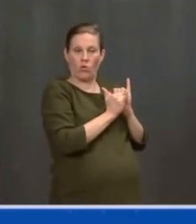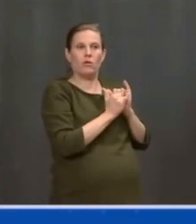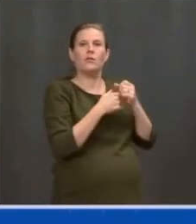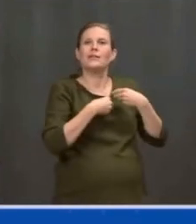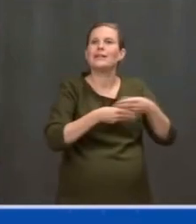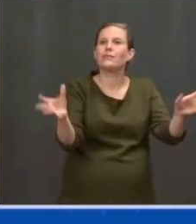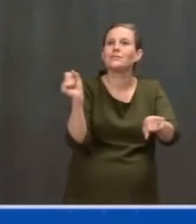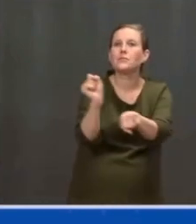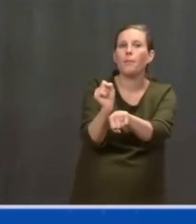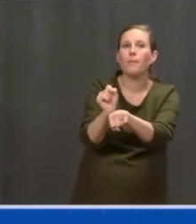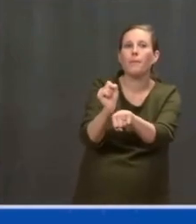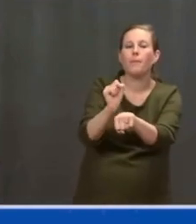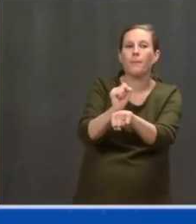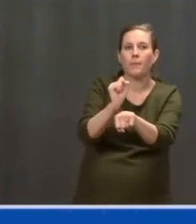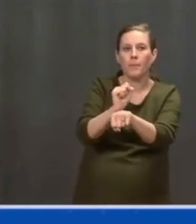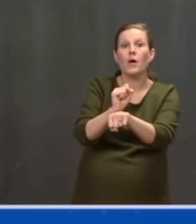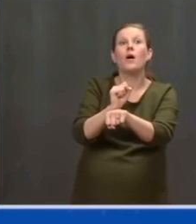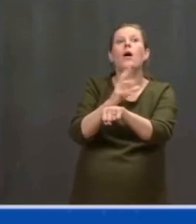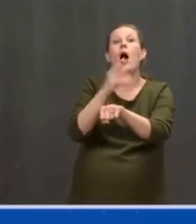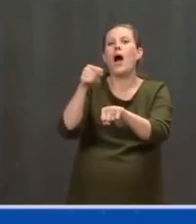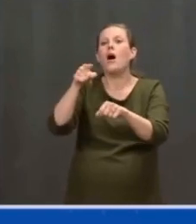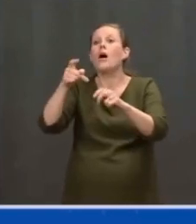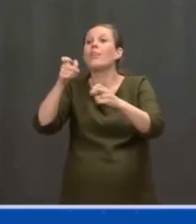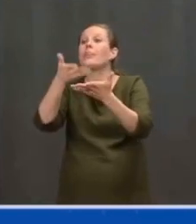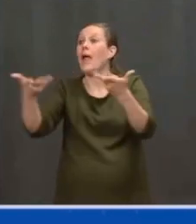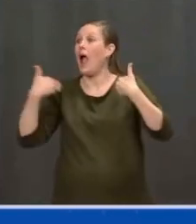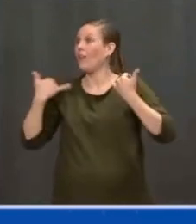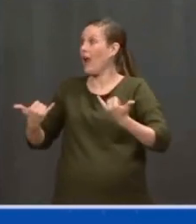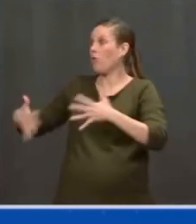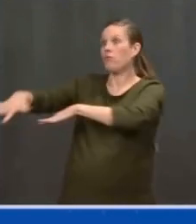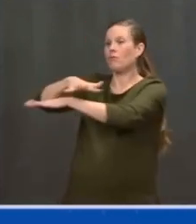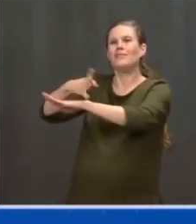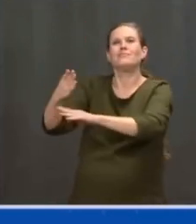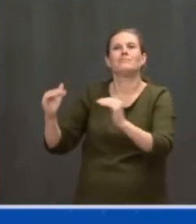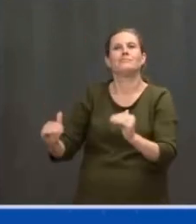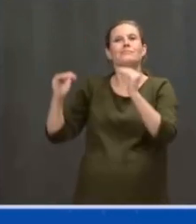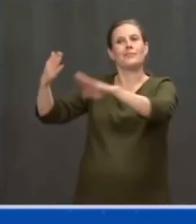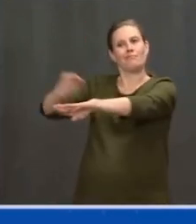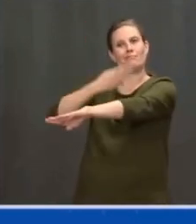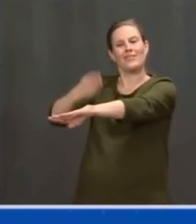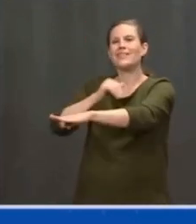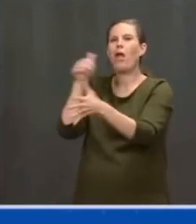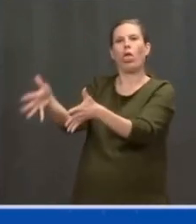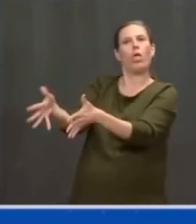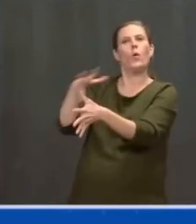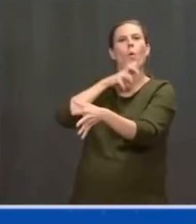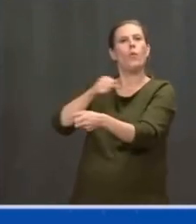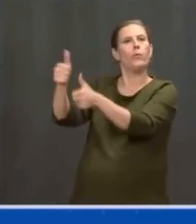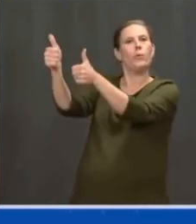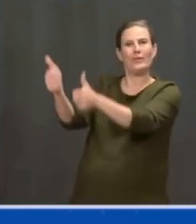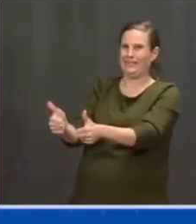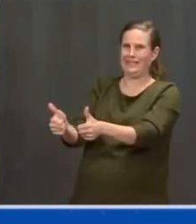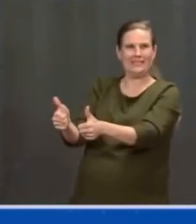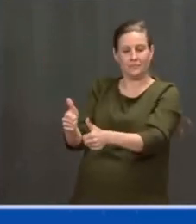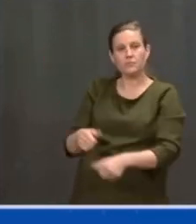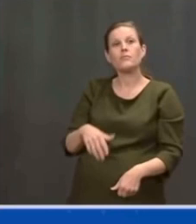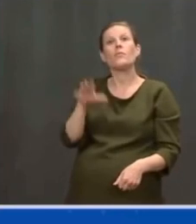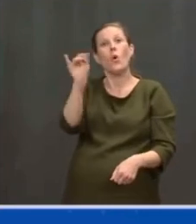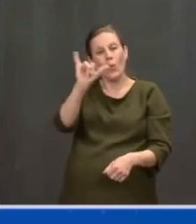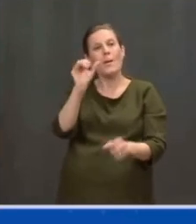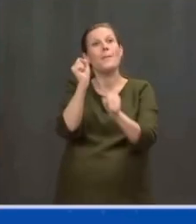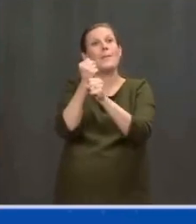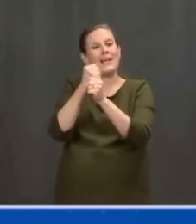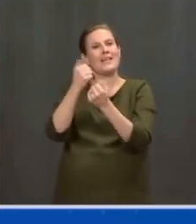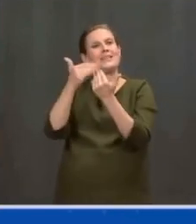badly need. It makes it easier and more efficient to move goods to get to